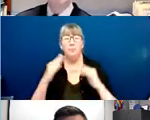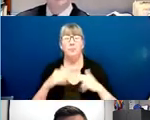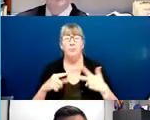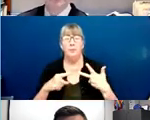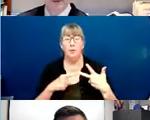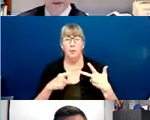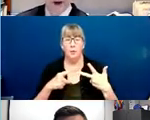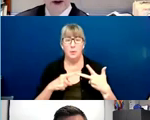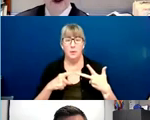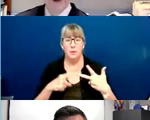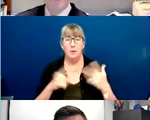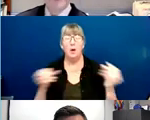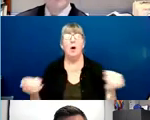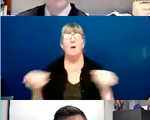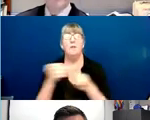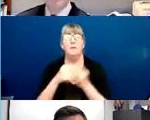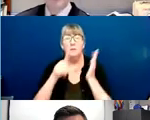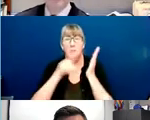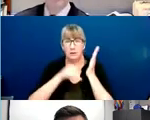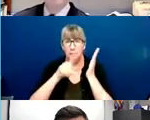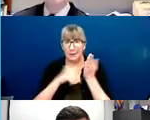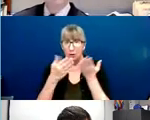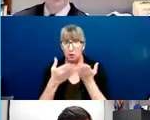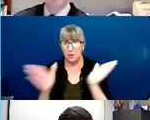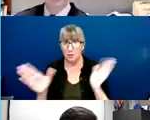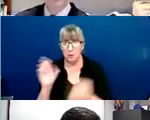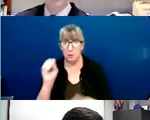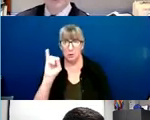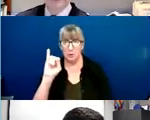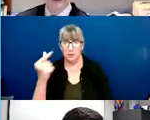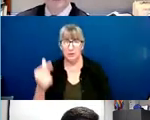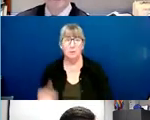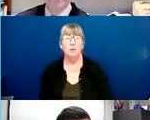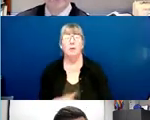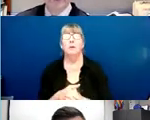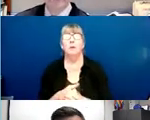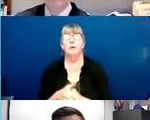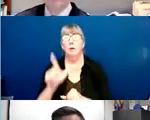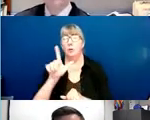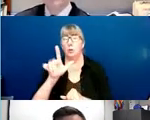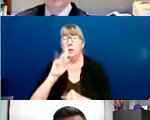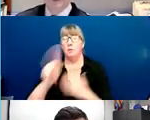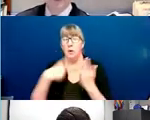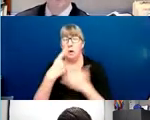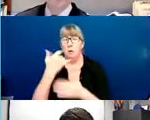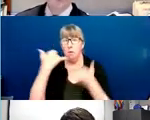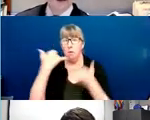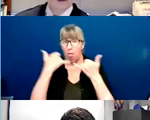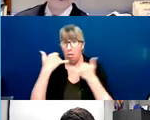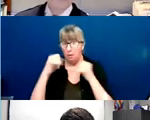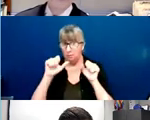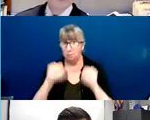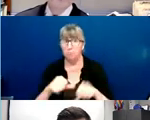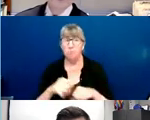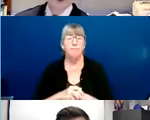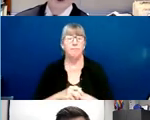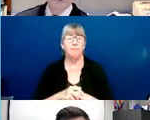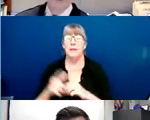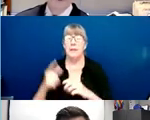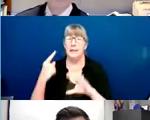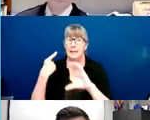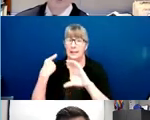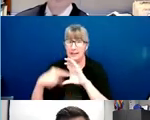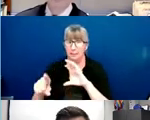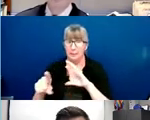Inspector General. The Office of Inspector General has a 24-hour hotline. People are welcome to email the Inspector